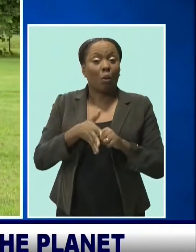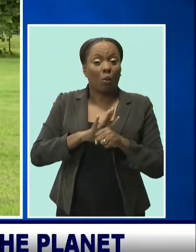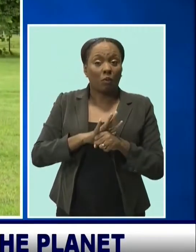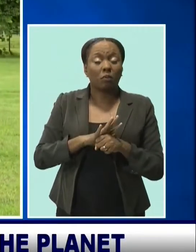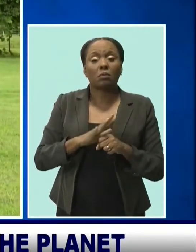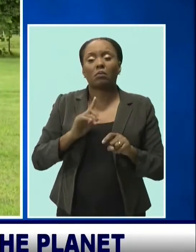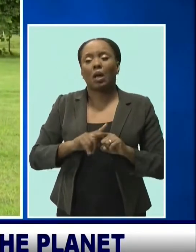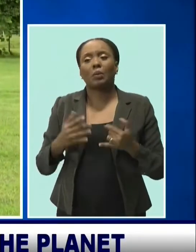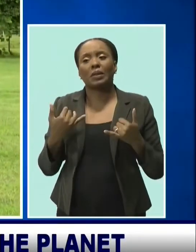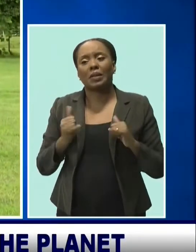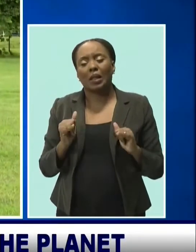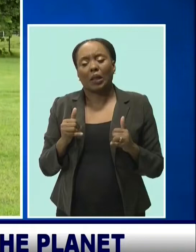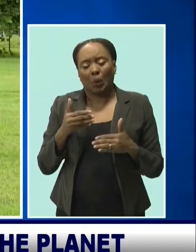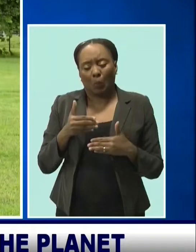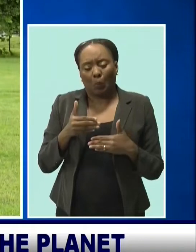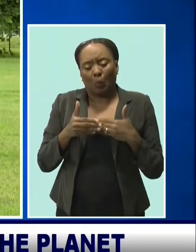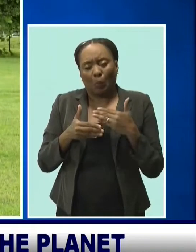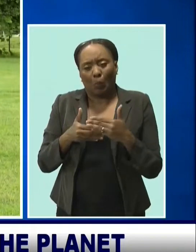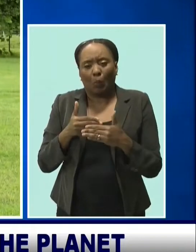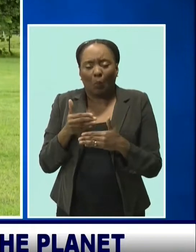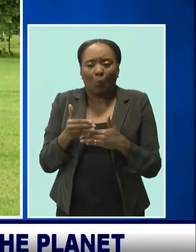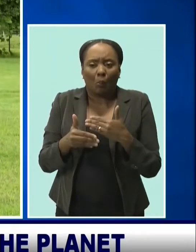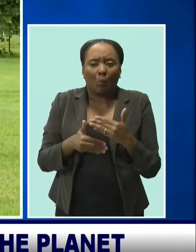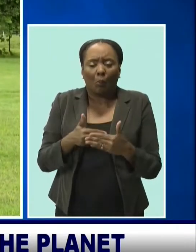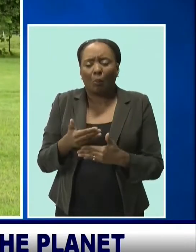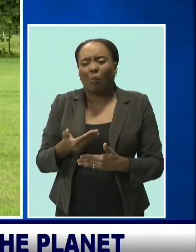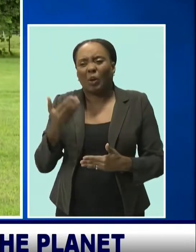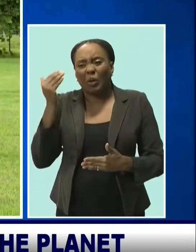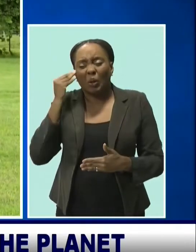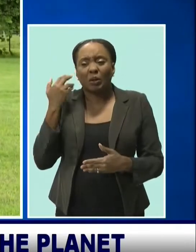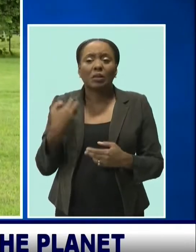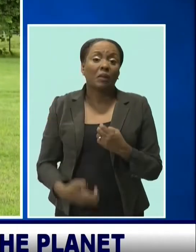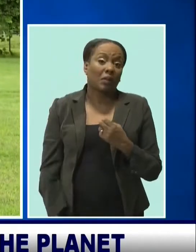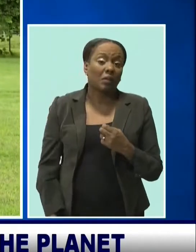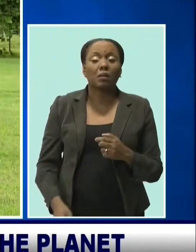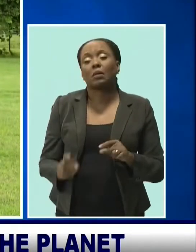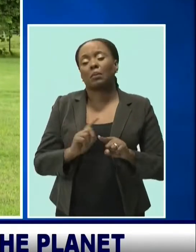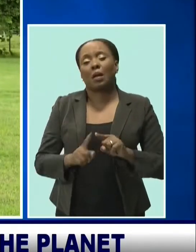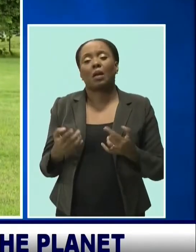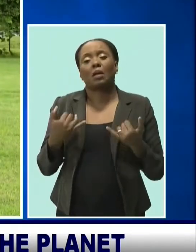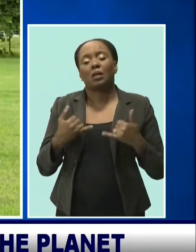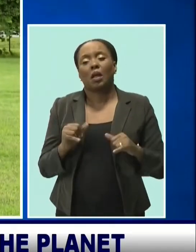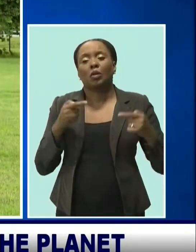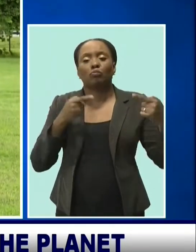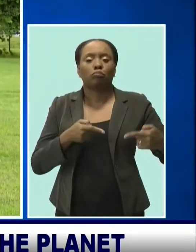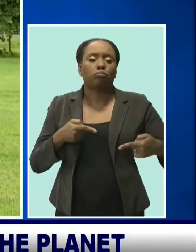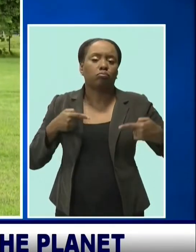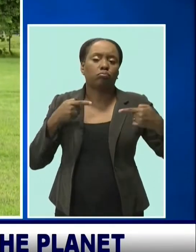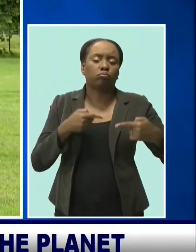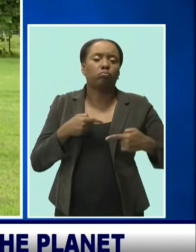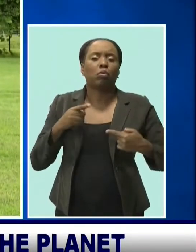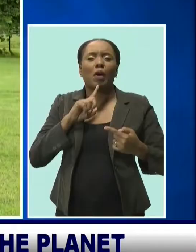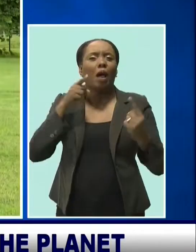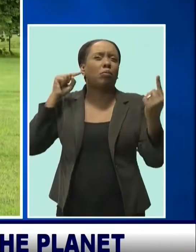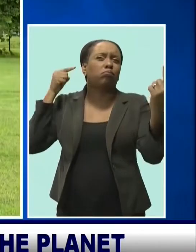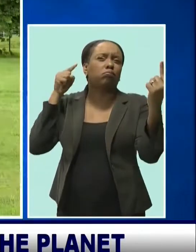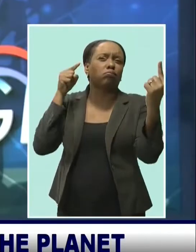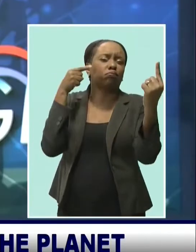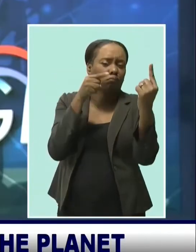getting there. And even though it's a uphill task, we are still struggling to reach that destination.